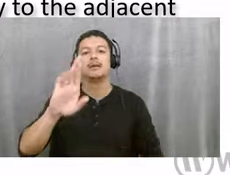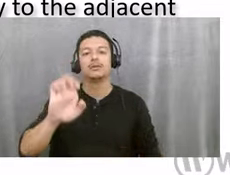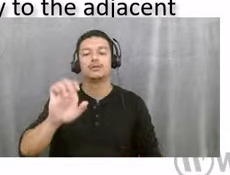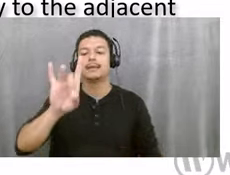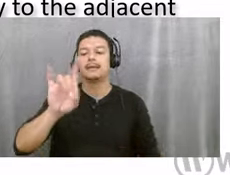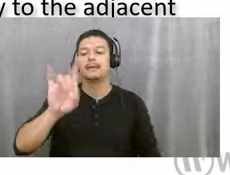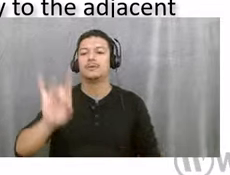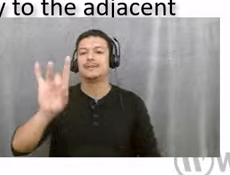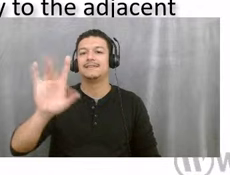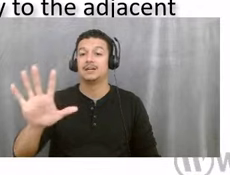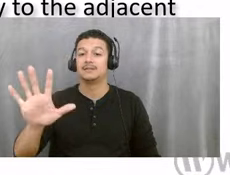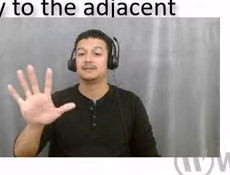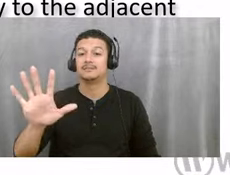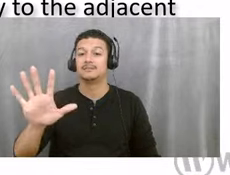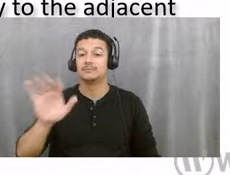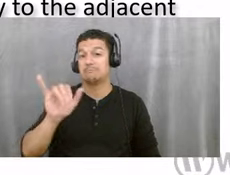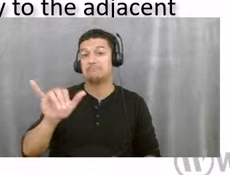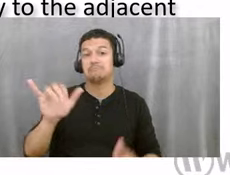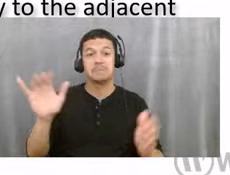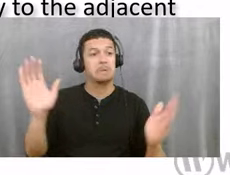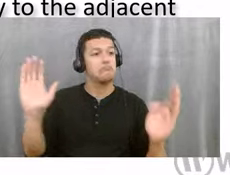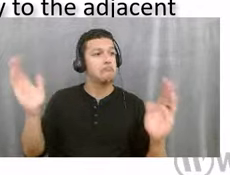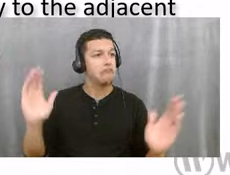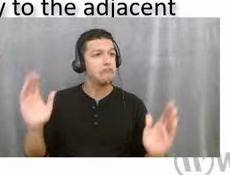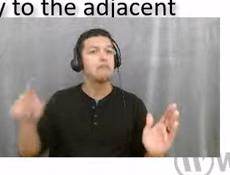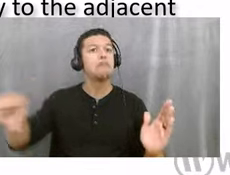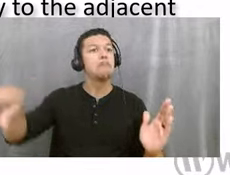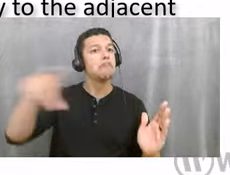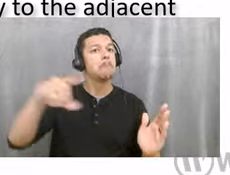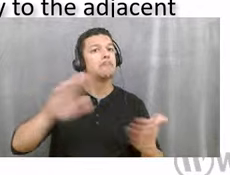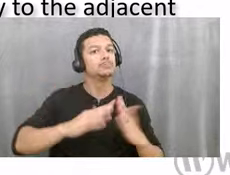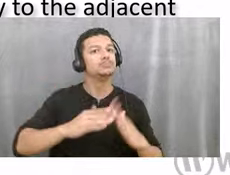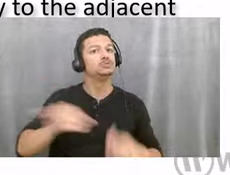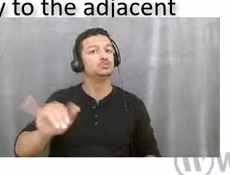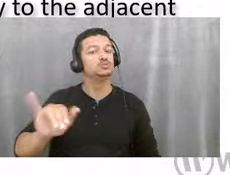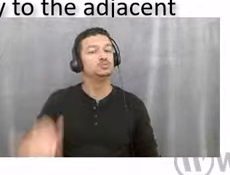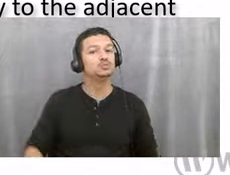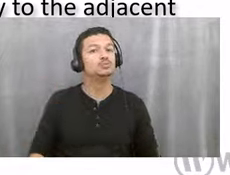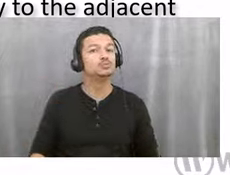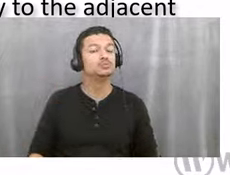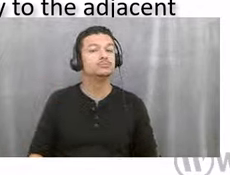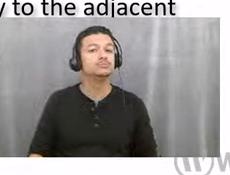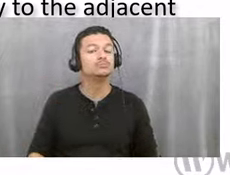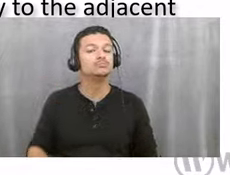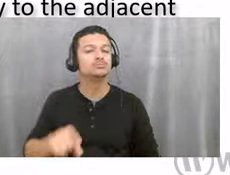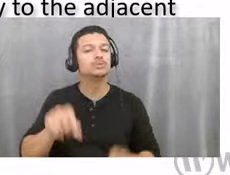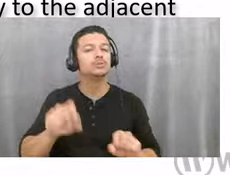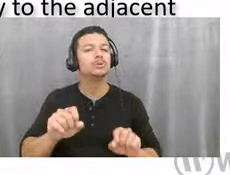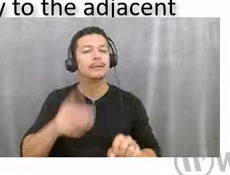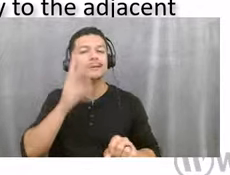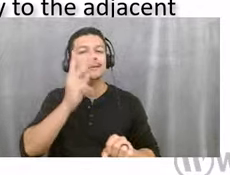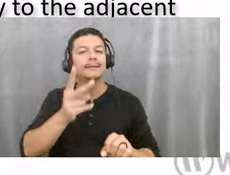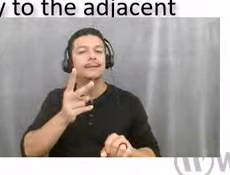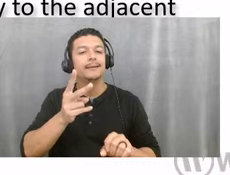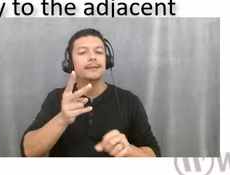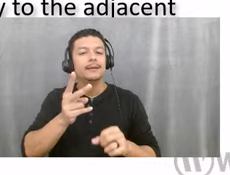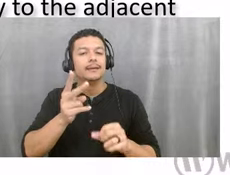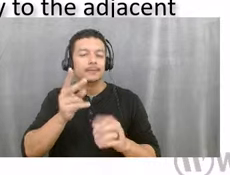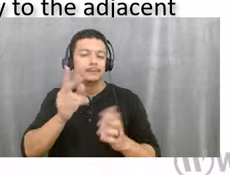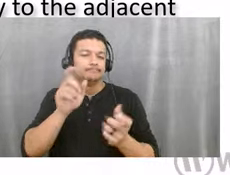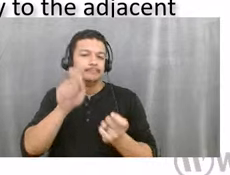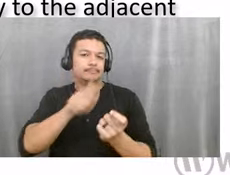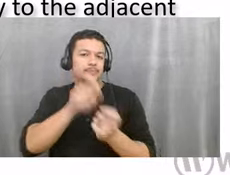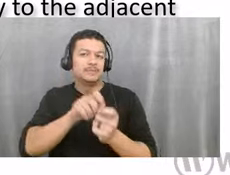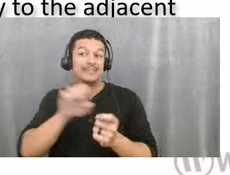That's actually very compatible with what's around us. Um, you know, you can see that, um, on the, particularly on the, on the, to the east of us, where